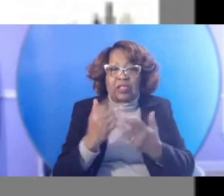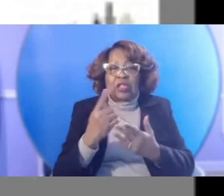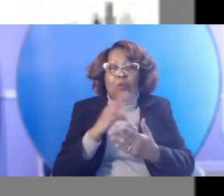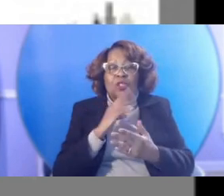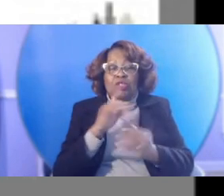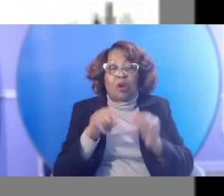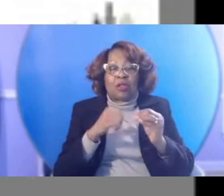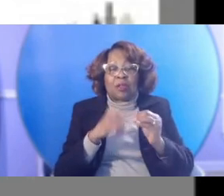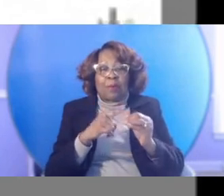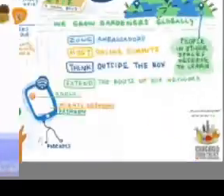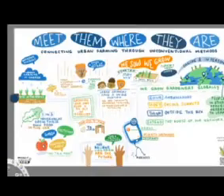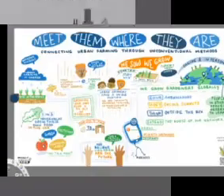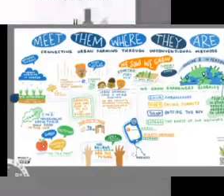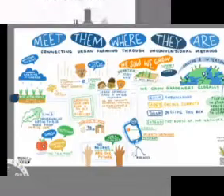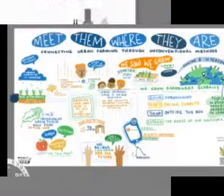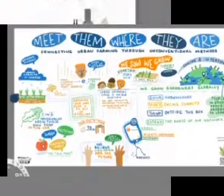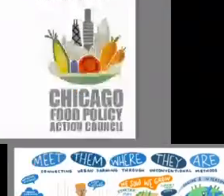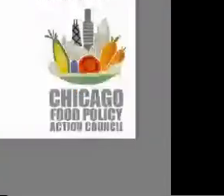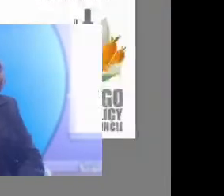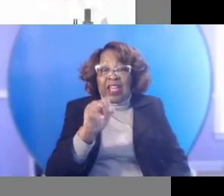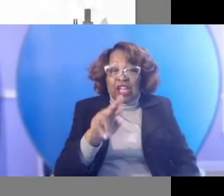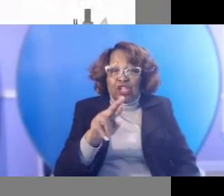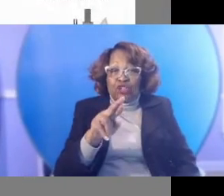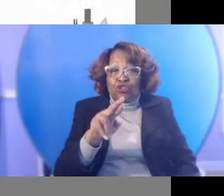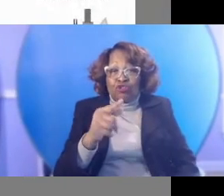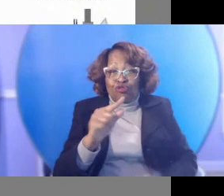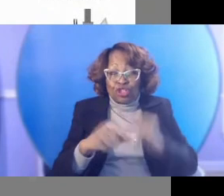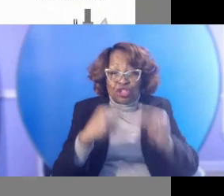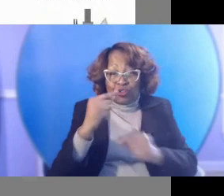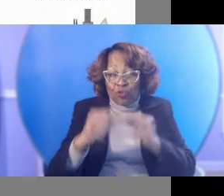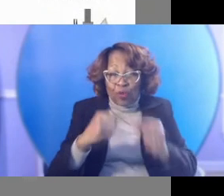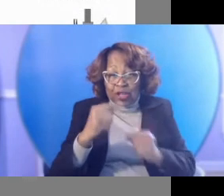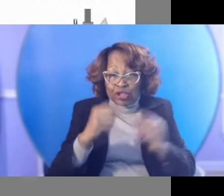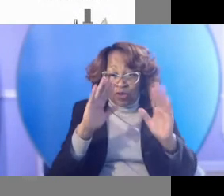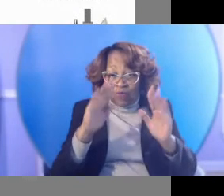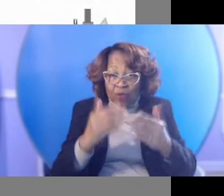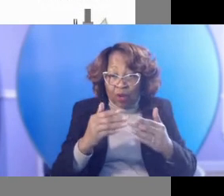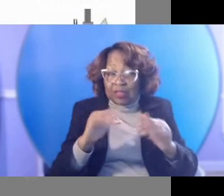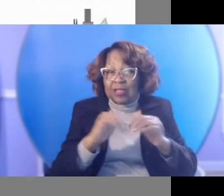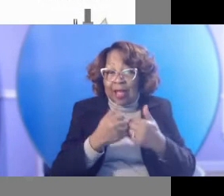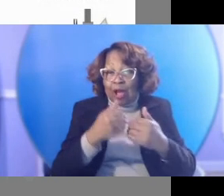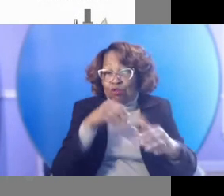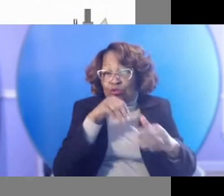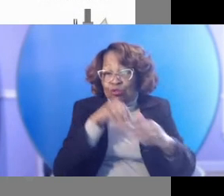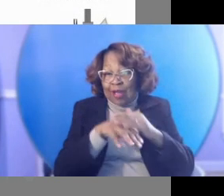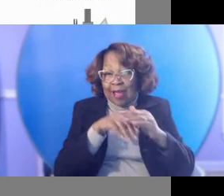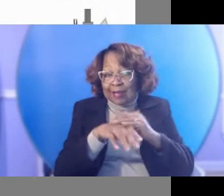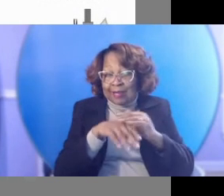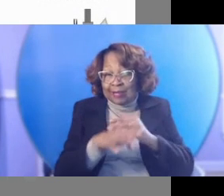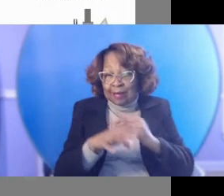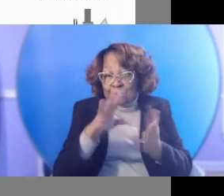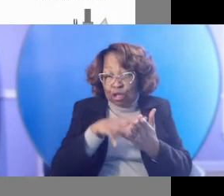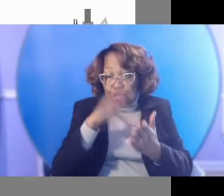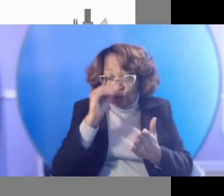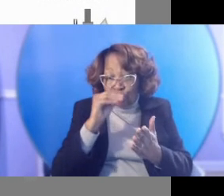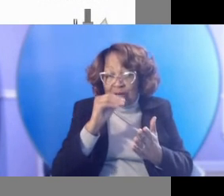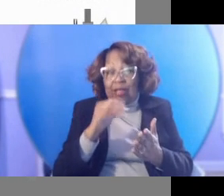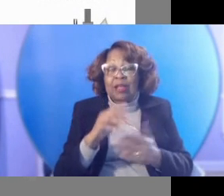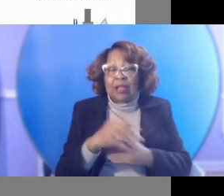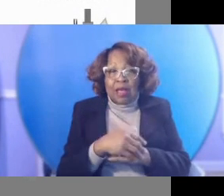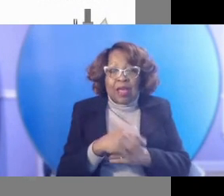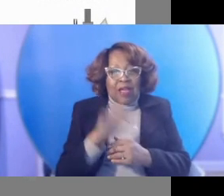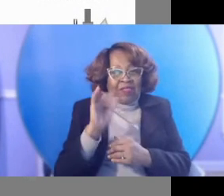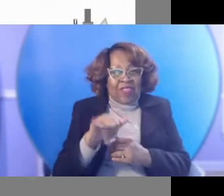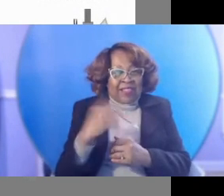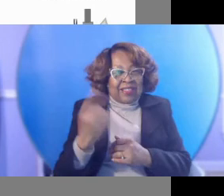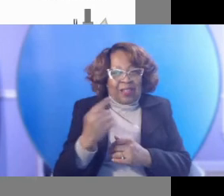the, uh, intergenerational focus and diverse ways of accessing learning and engaging in person and online. That is something that I left out and I